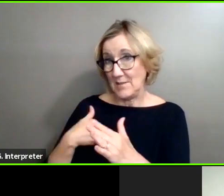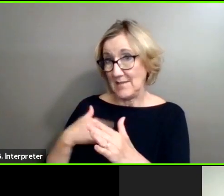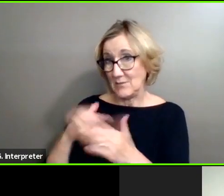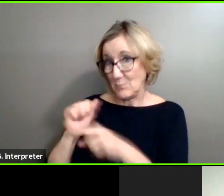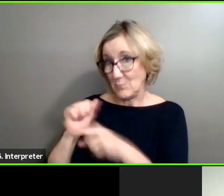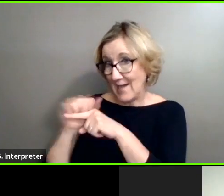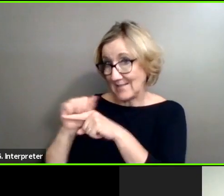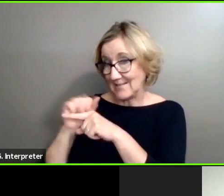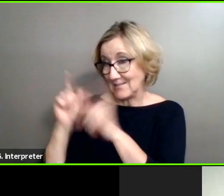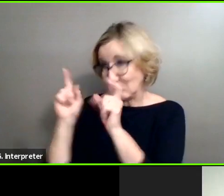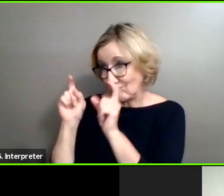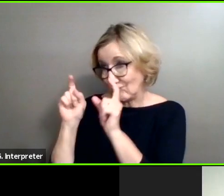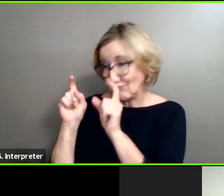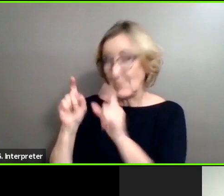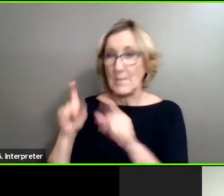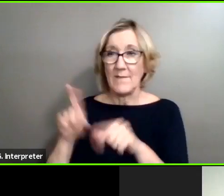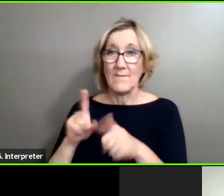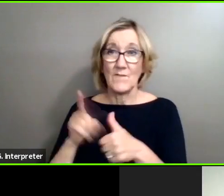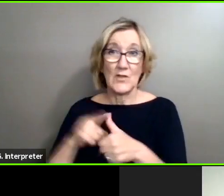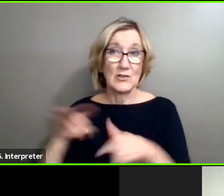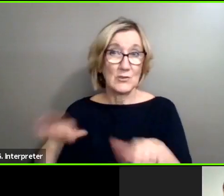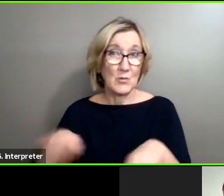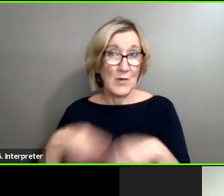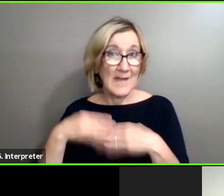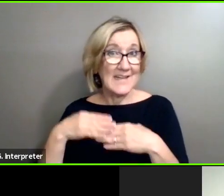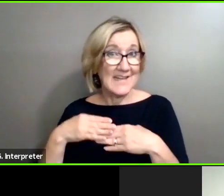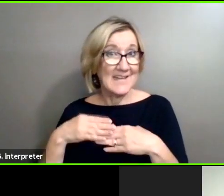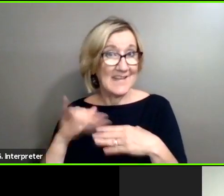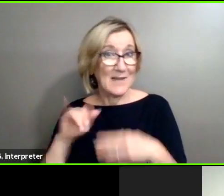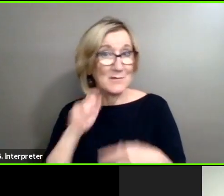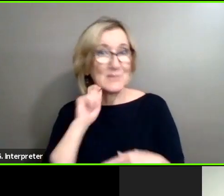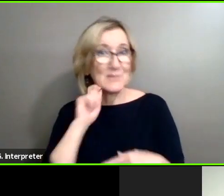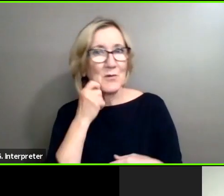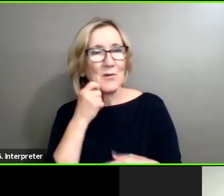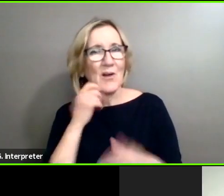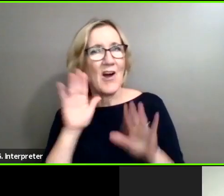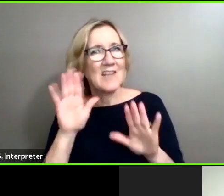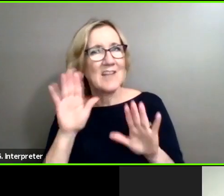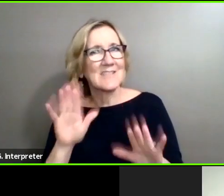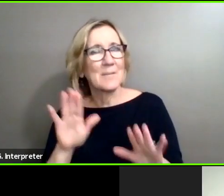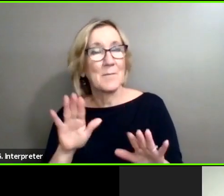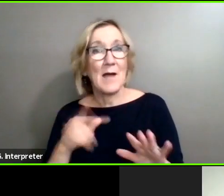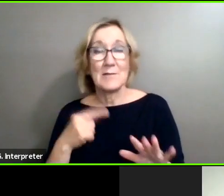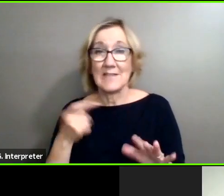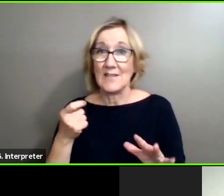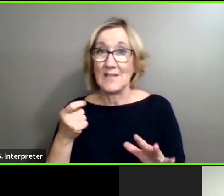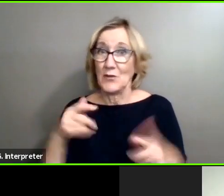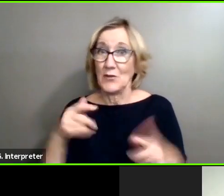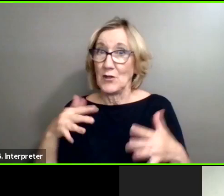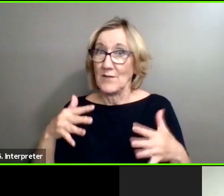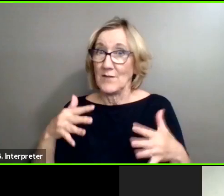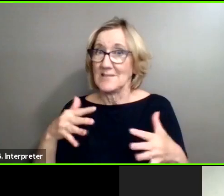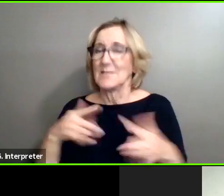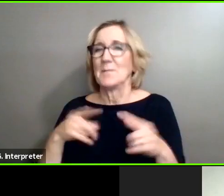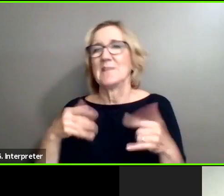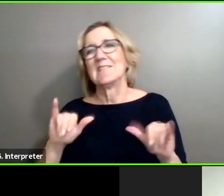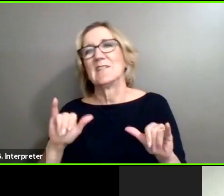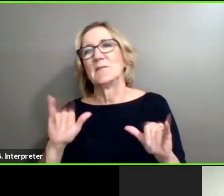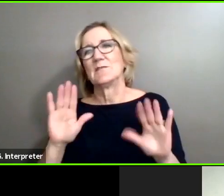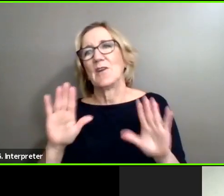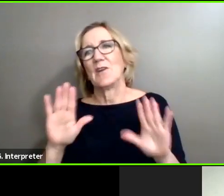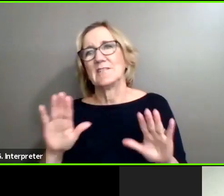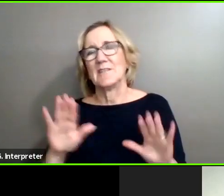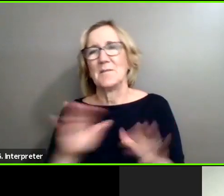Shooting my first wedding was pretty awesome. It was nerve-wracking, but awesome. Malcolm was actually